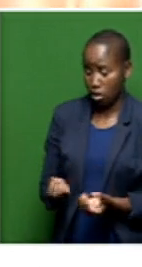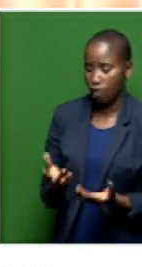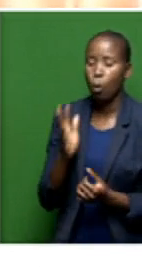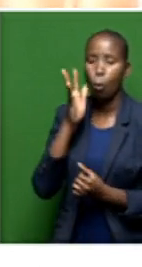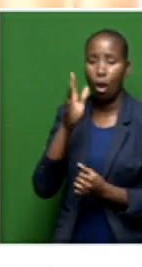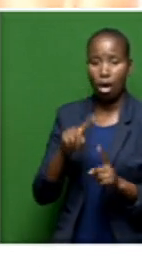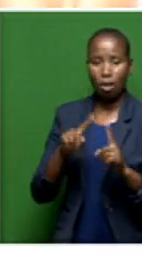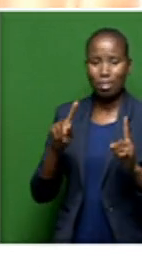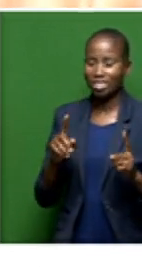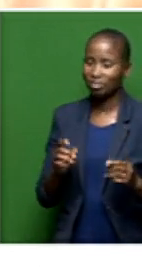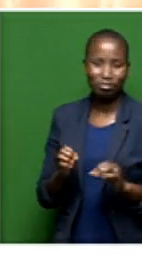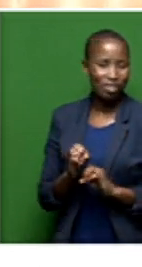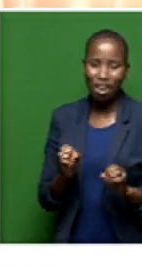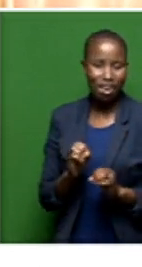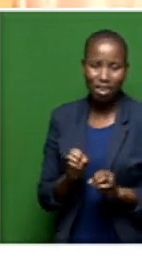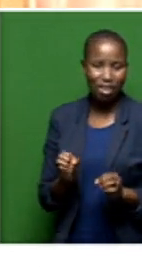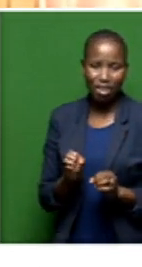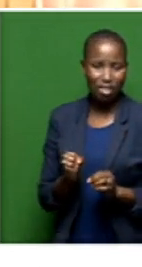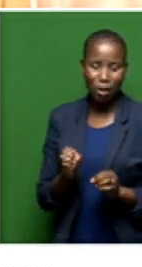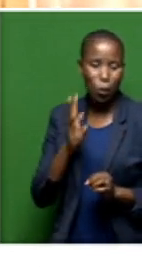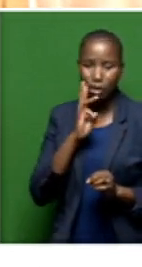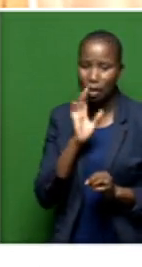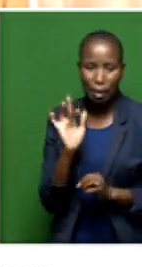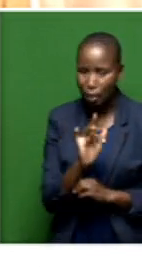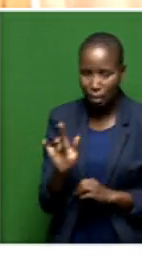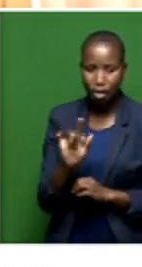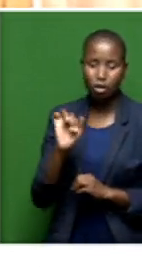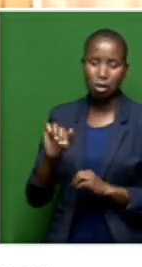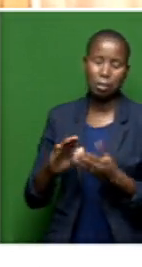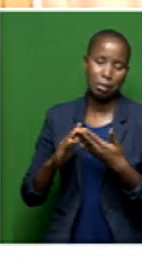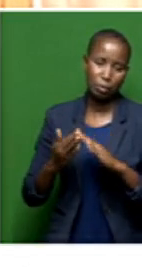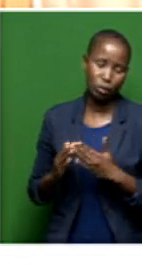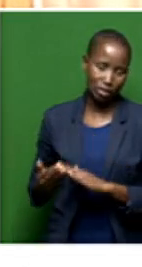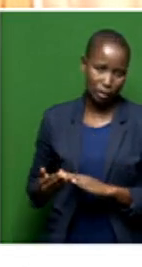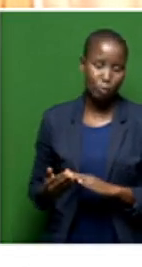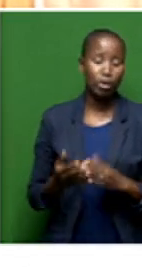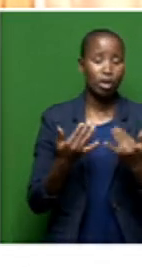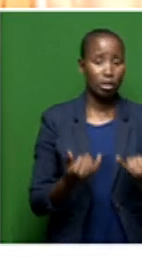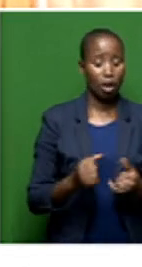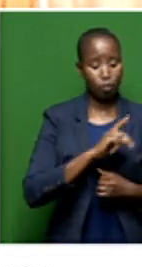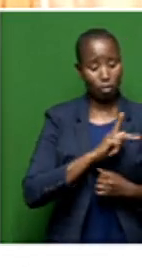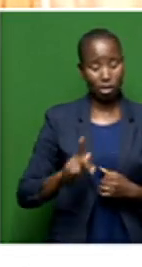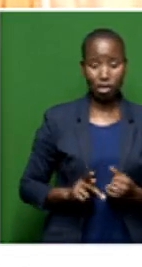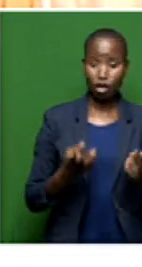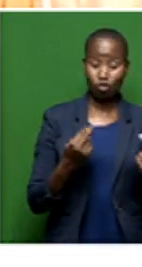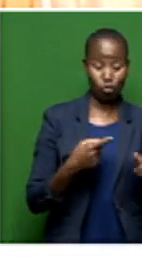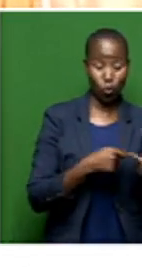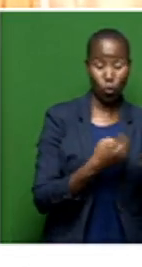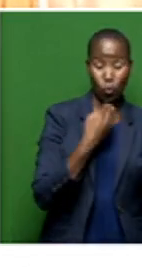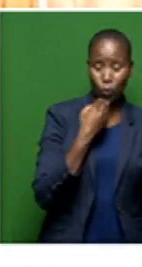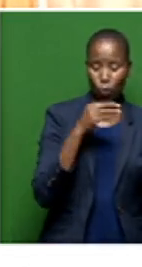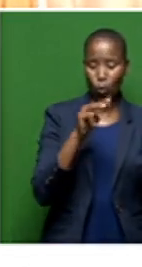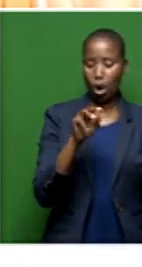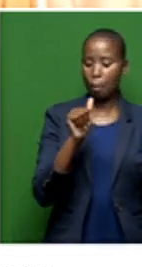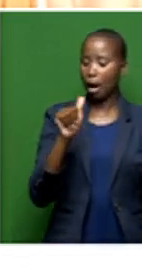point, really, it is not delivering water to communities. Now, the Premier, that is Bushimape, is expected maybe